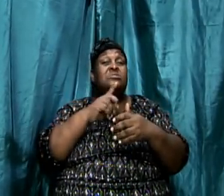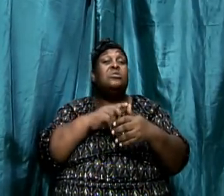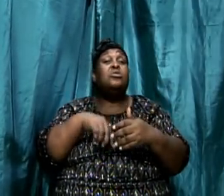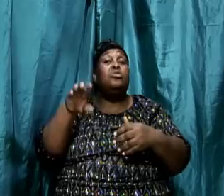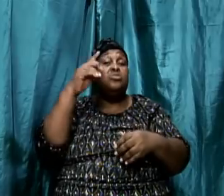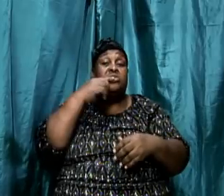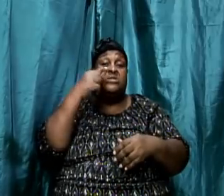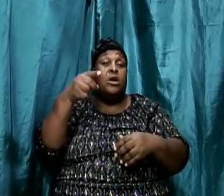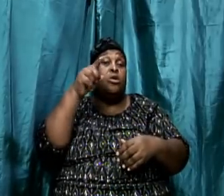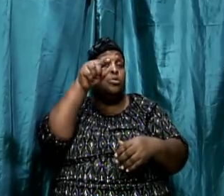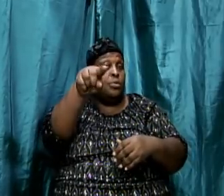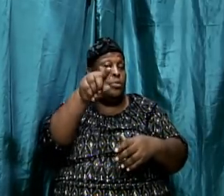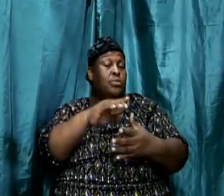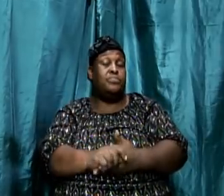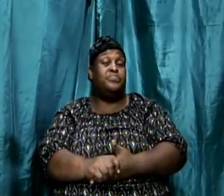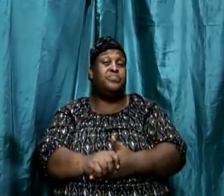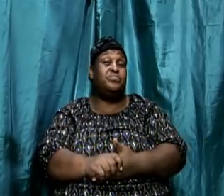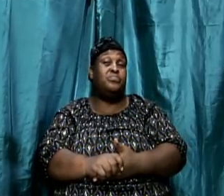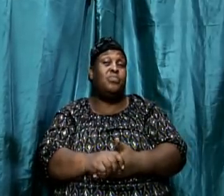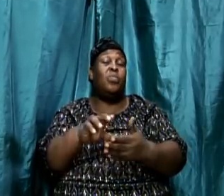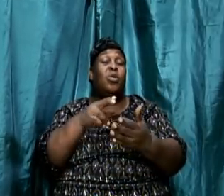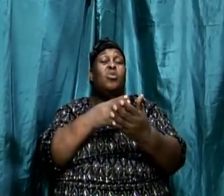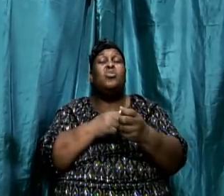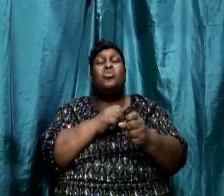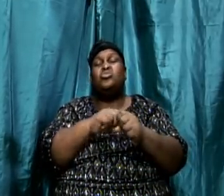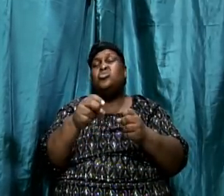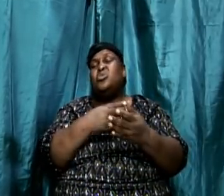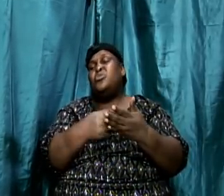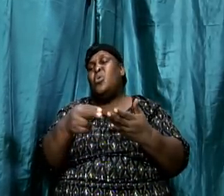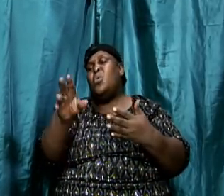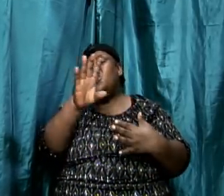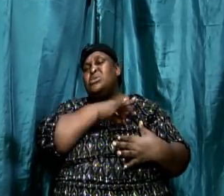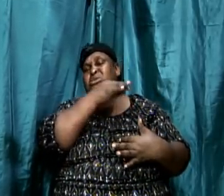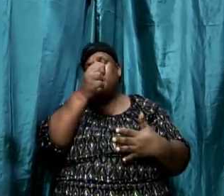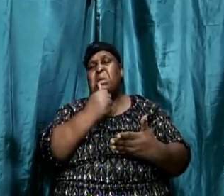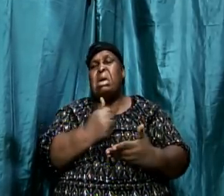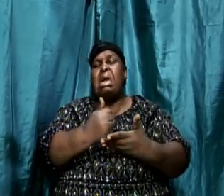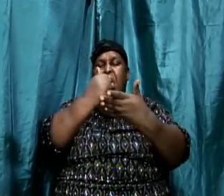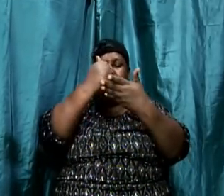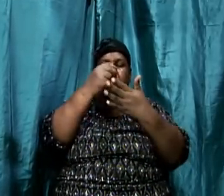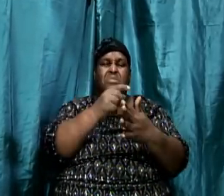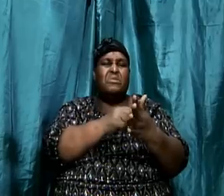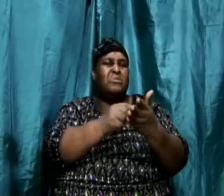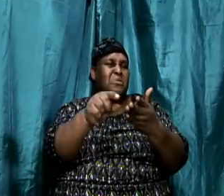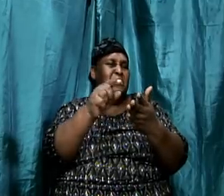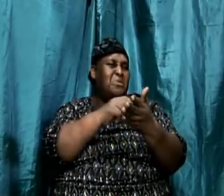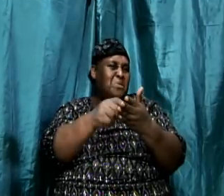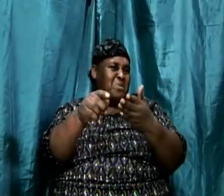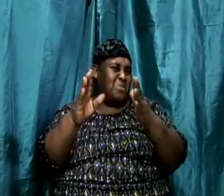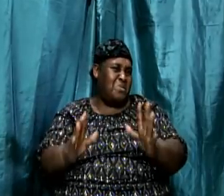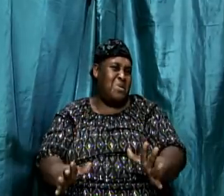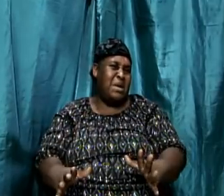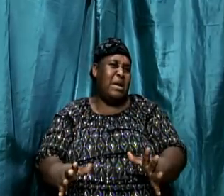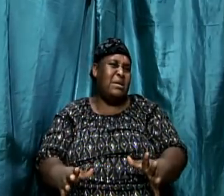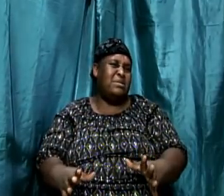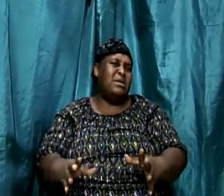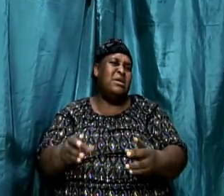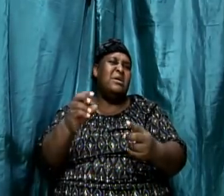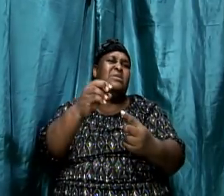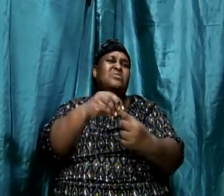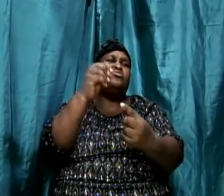Spirit helped the writer to select words from his own vocabulary that conveys the message